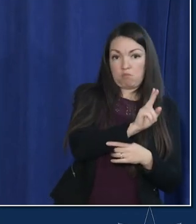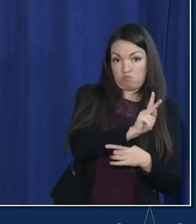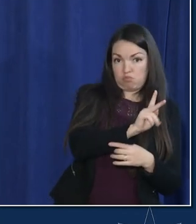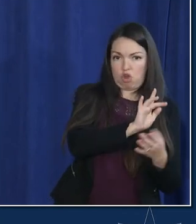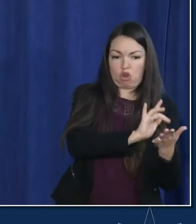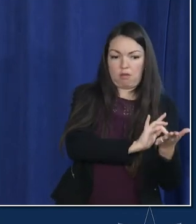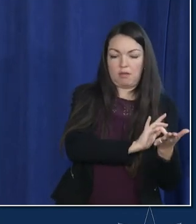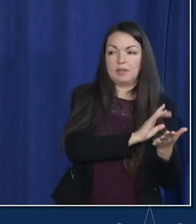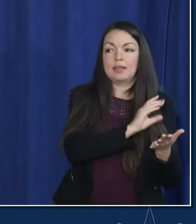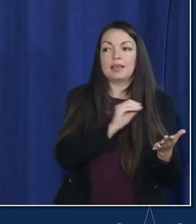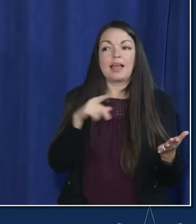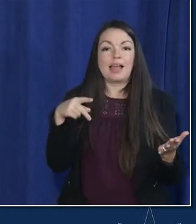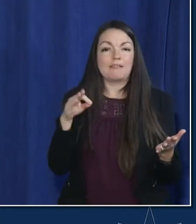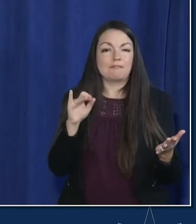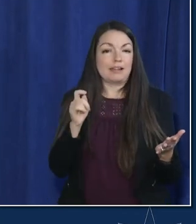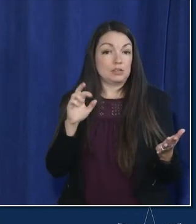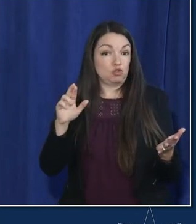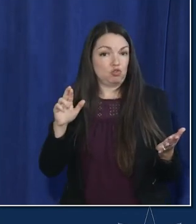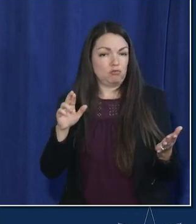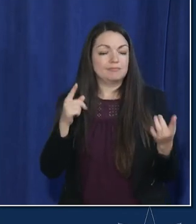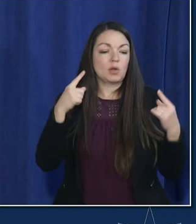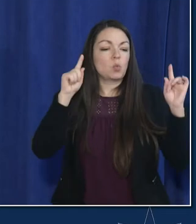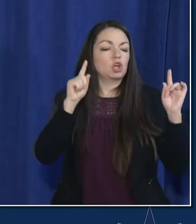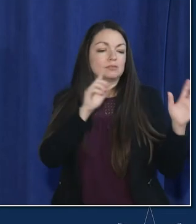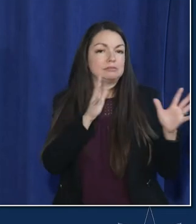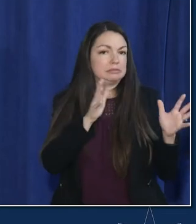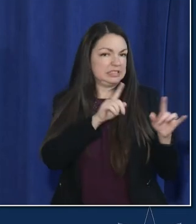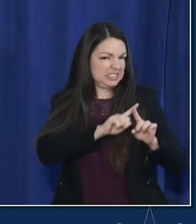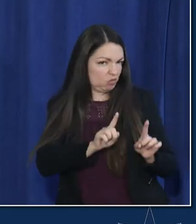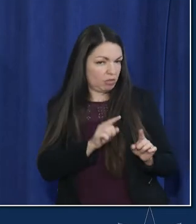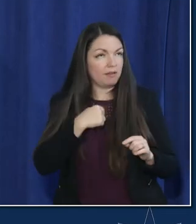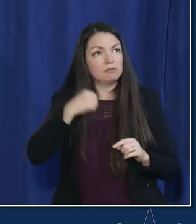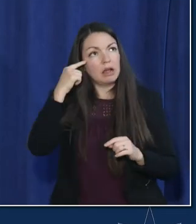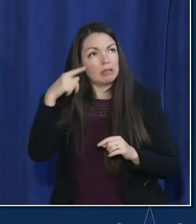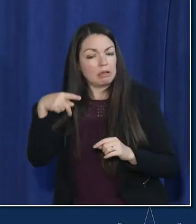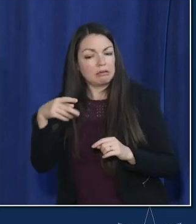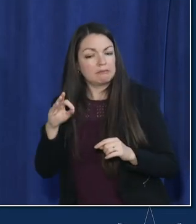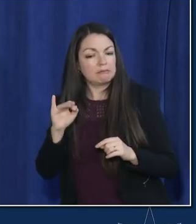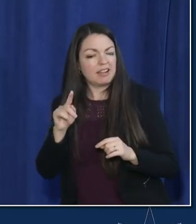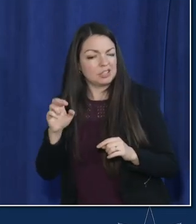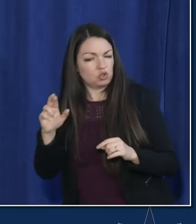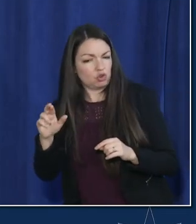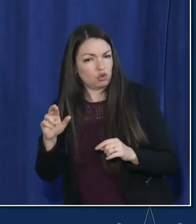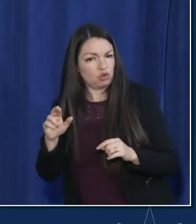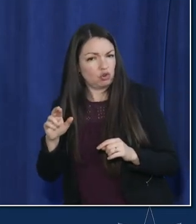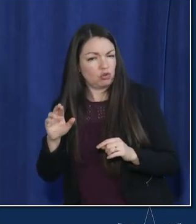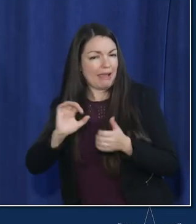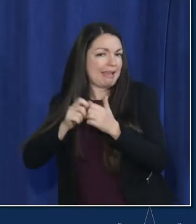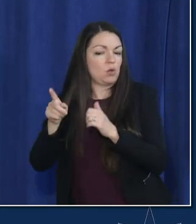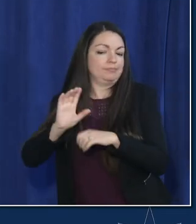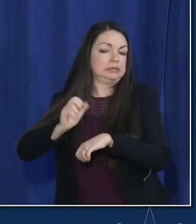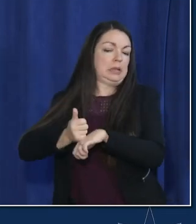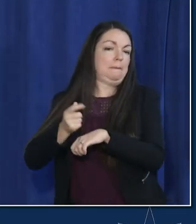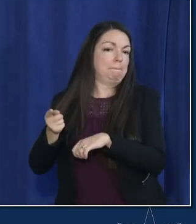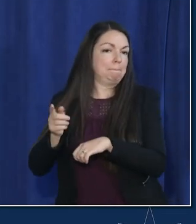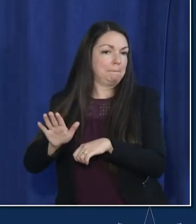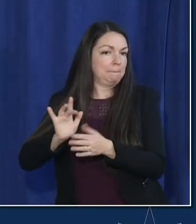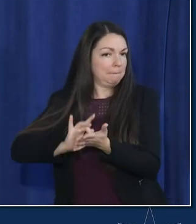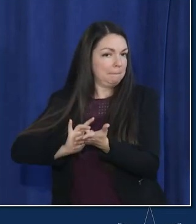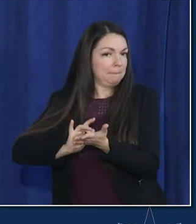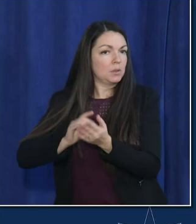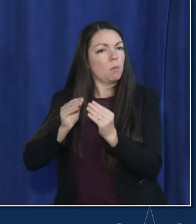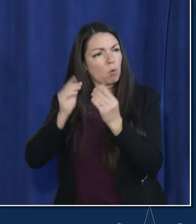yeah merck and pfizer's work differently i think pfizer's is just the way that it's set up is more likely to um be